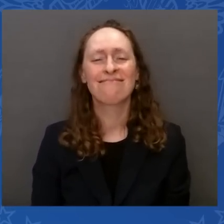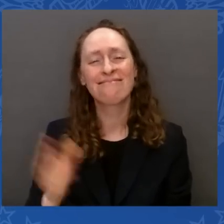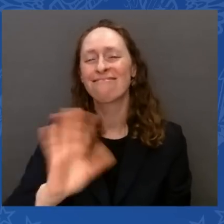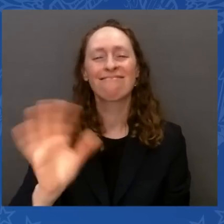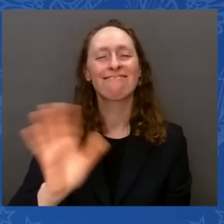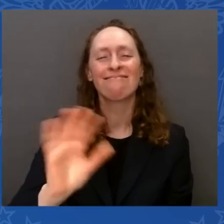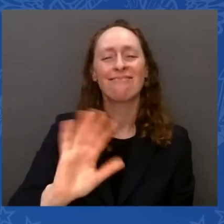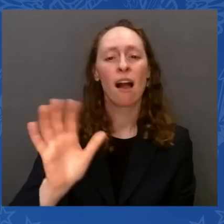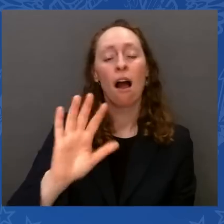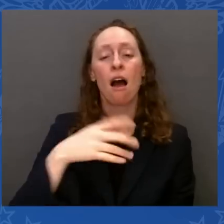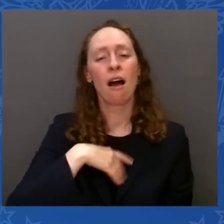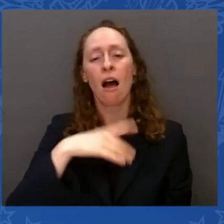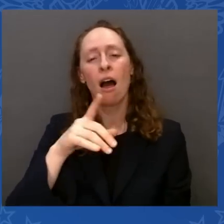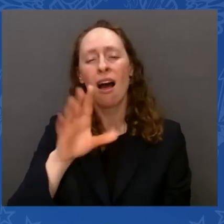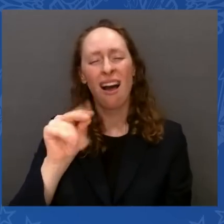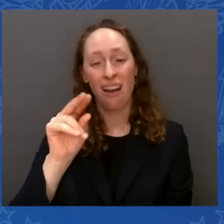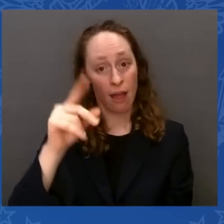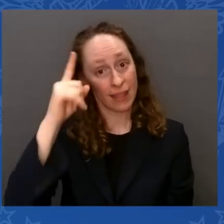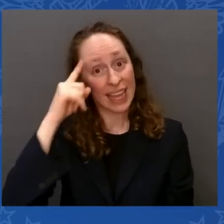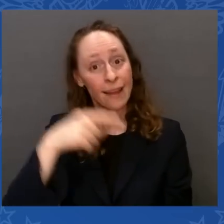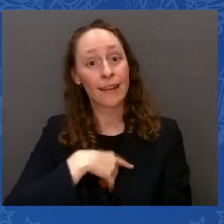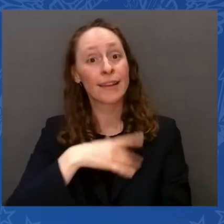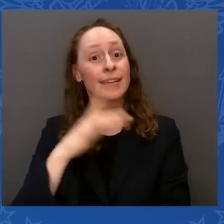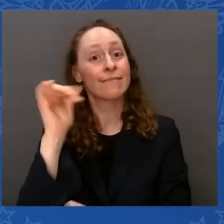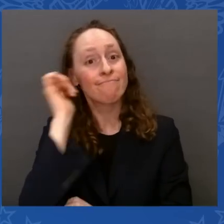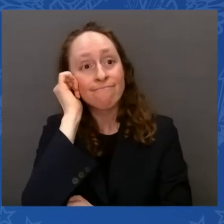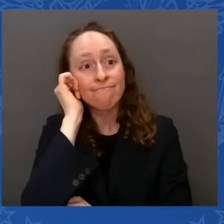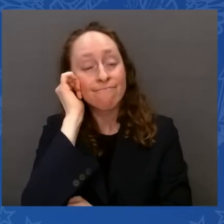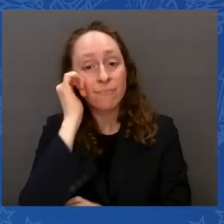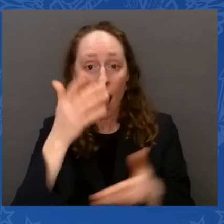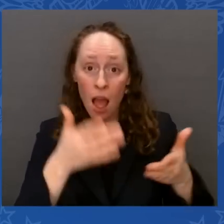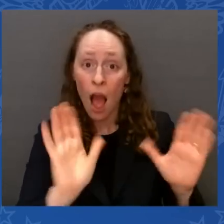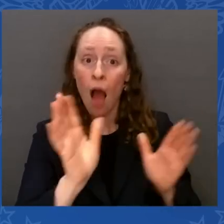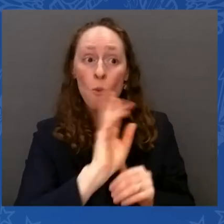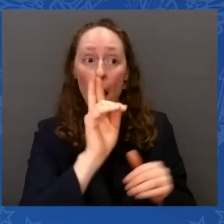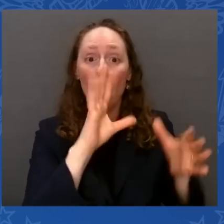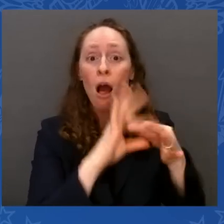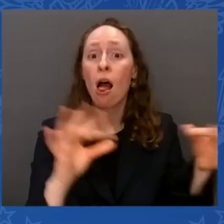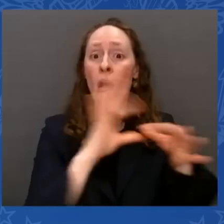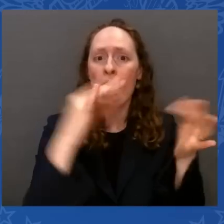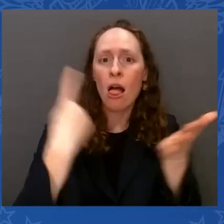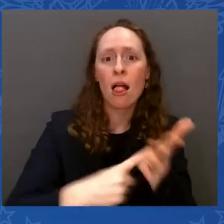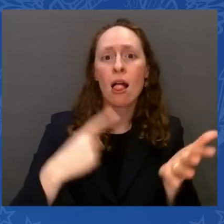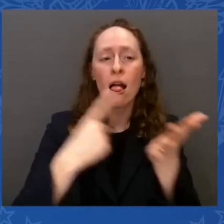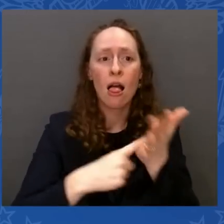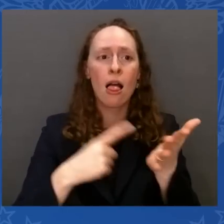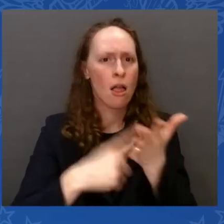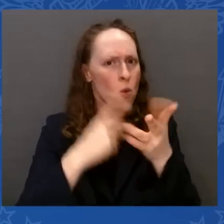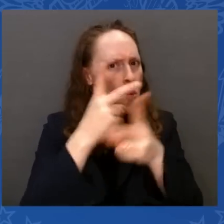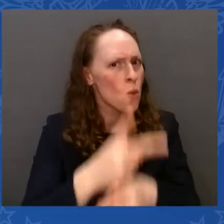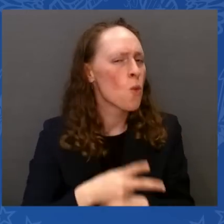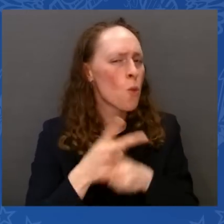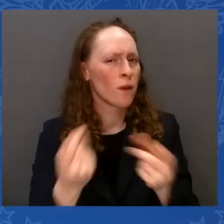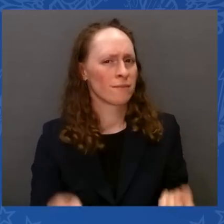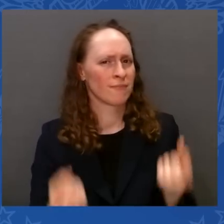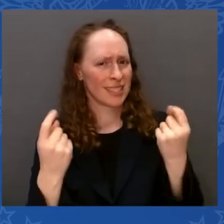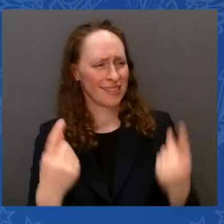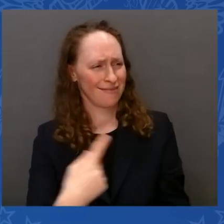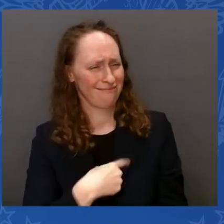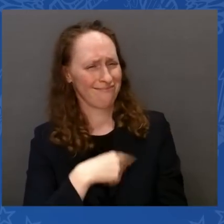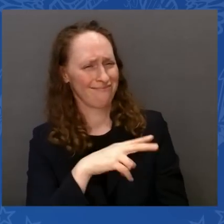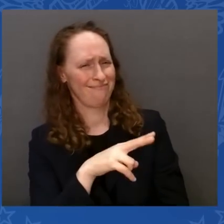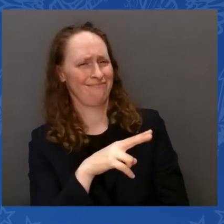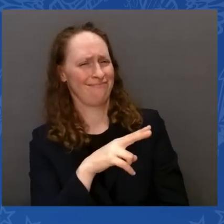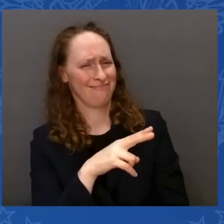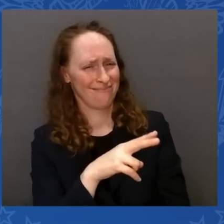Nearly 25 percent of the entire national debt, which took over 200 years to accumulate — nearly 25